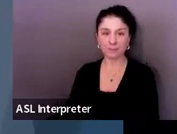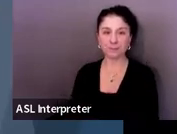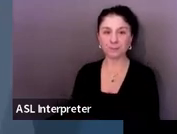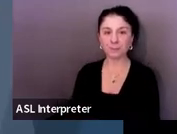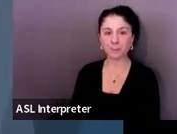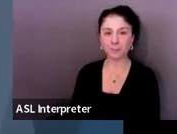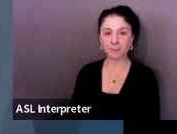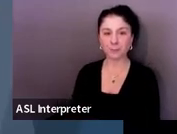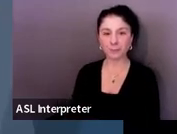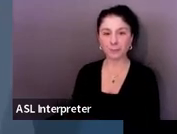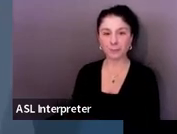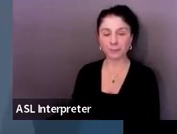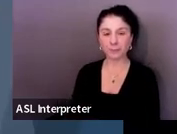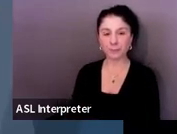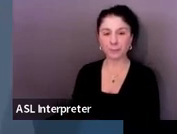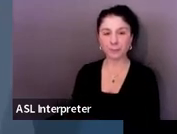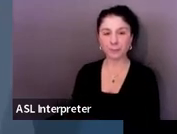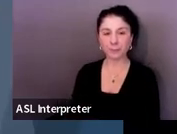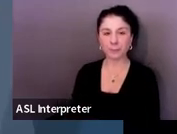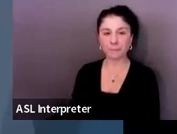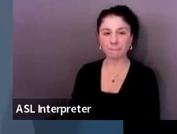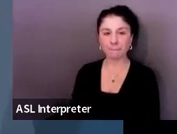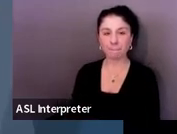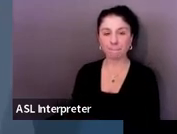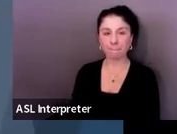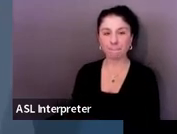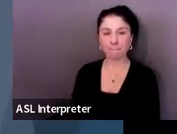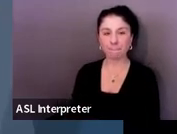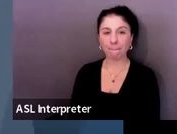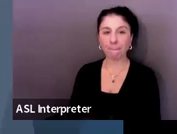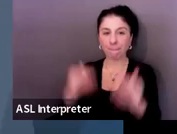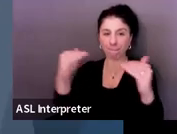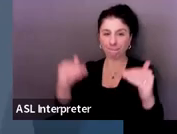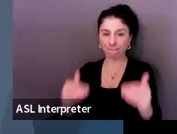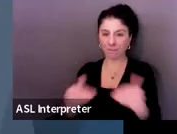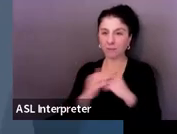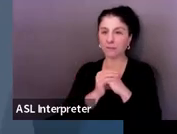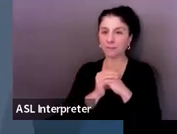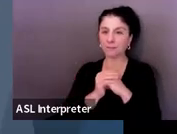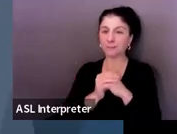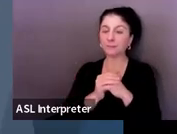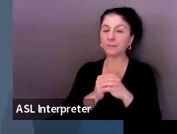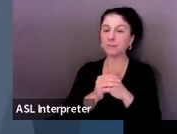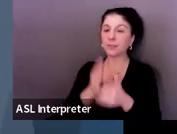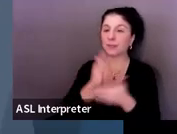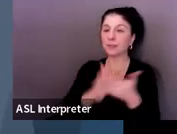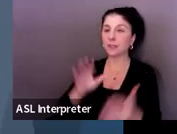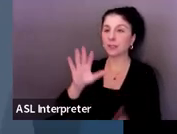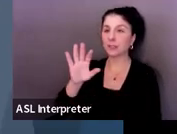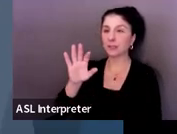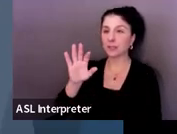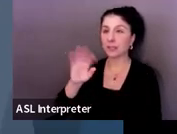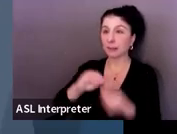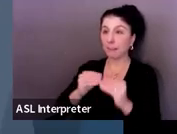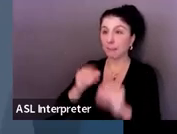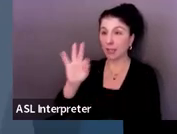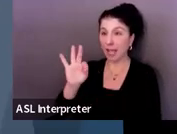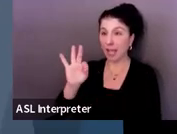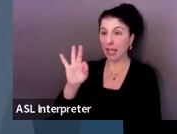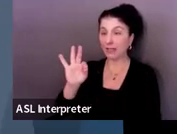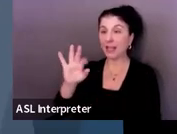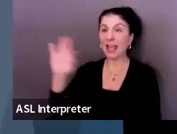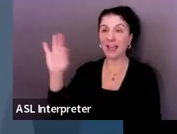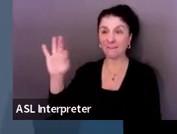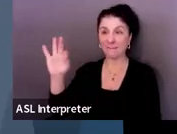And then the next thing on the list is Section 9F. And these are the transition services for the student.